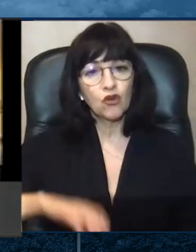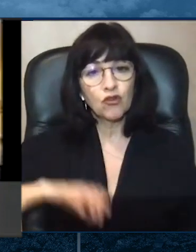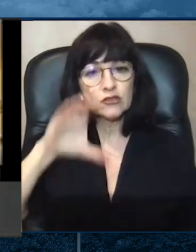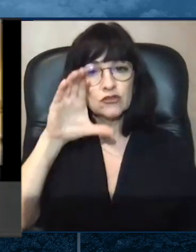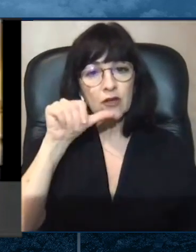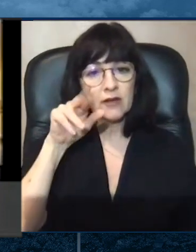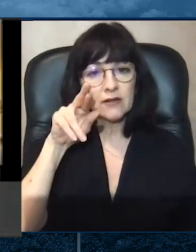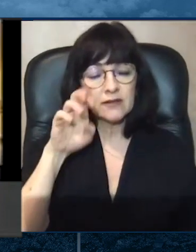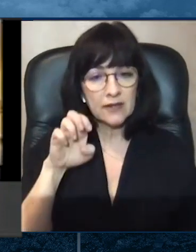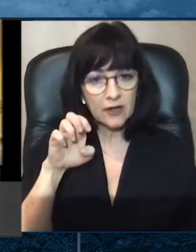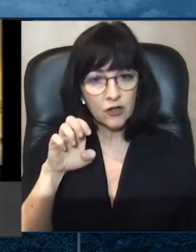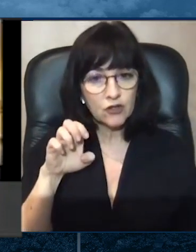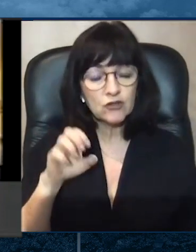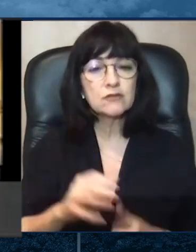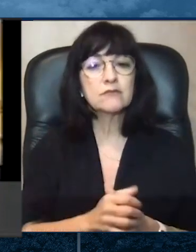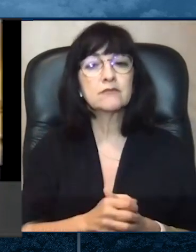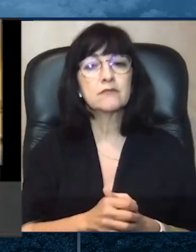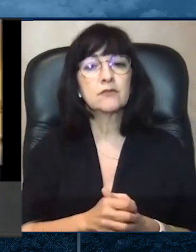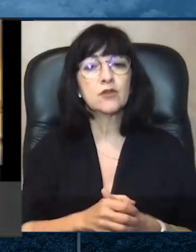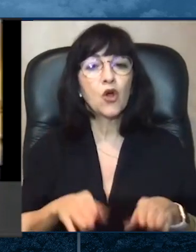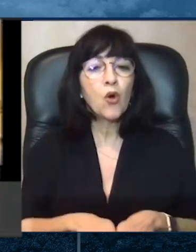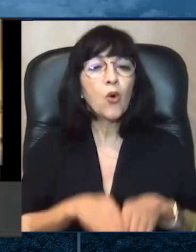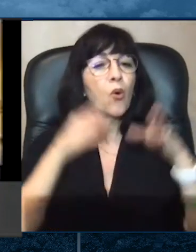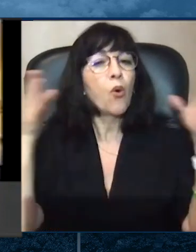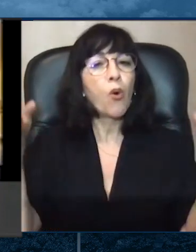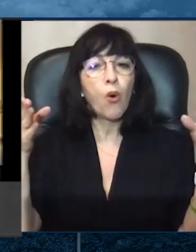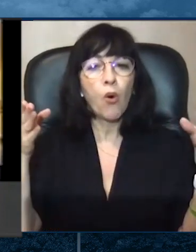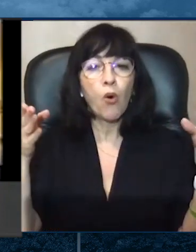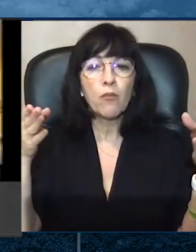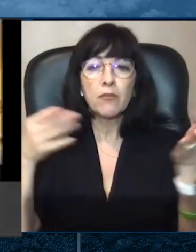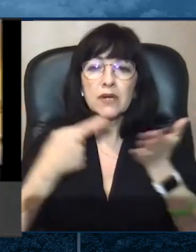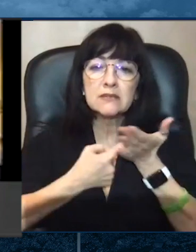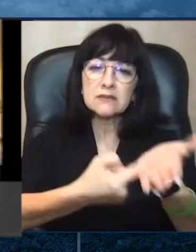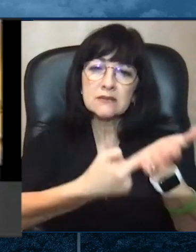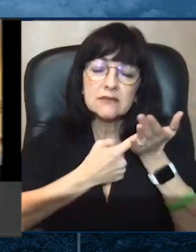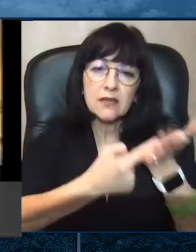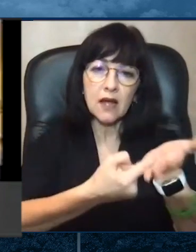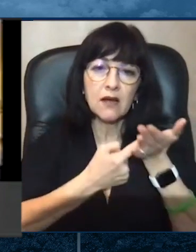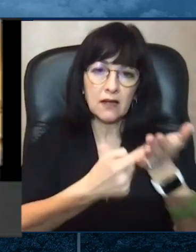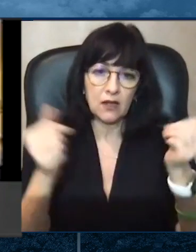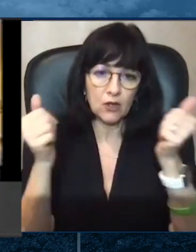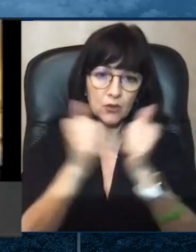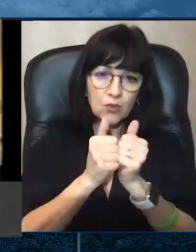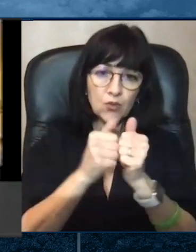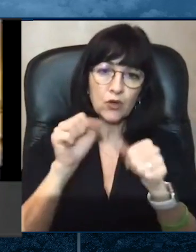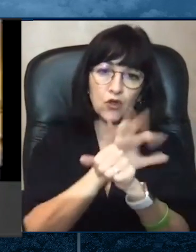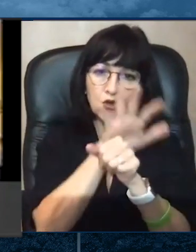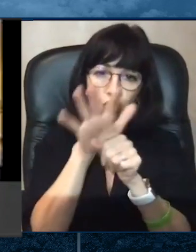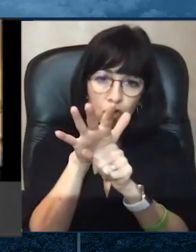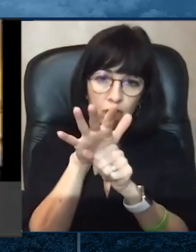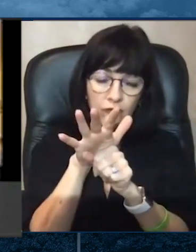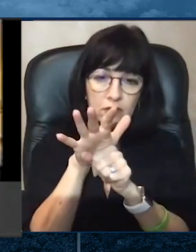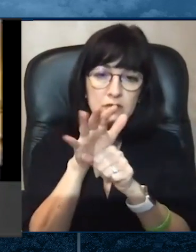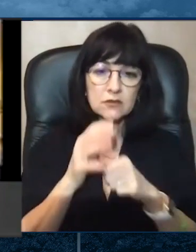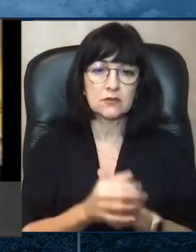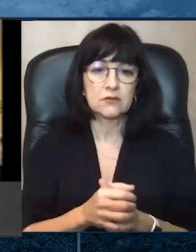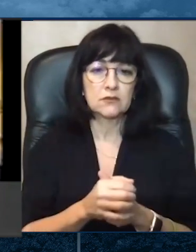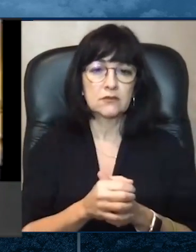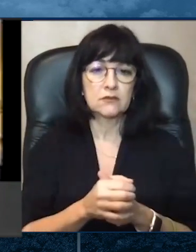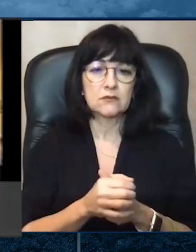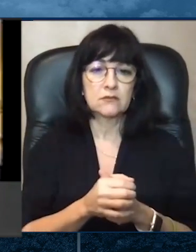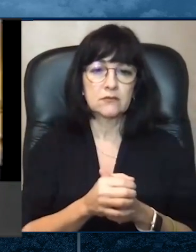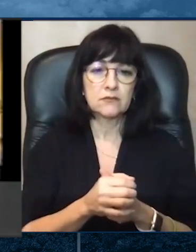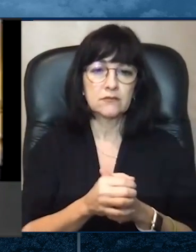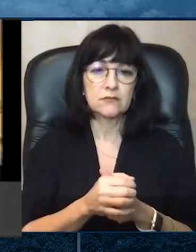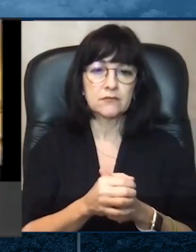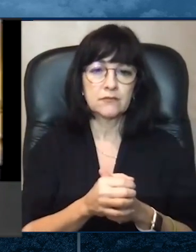Estaban buscando un espacio en la comunidad que tuviera diferentes opciones. Una área de espera, una área